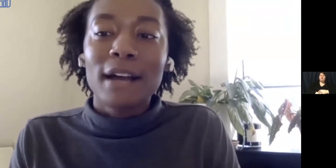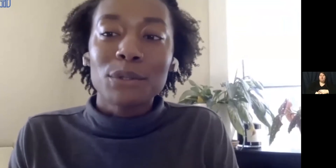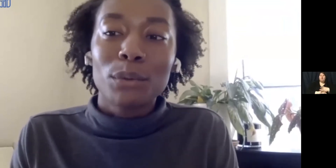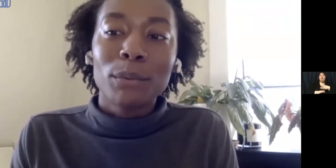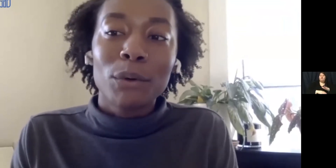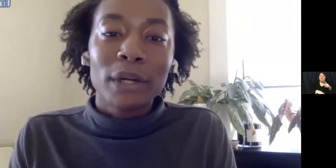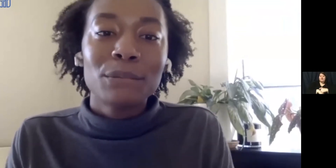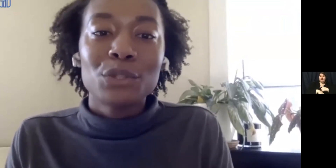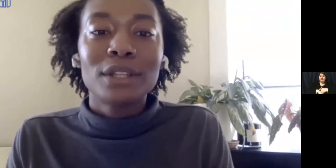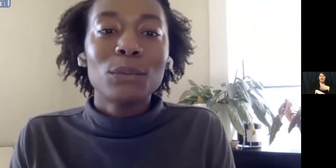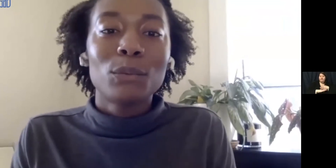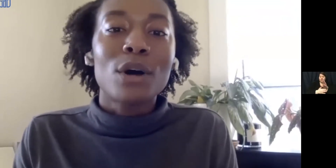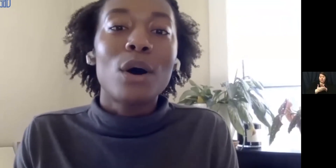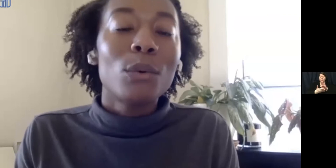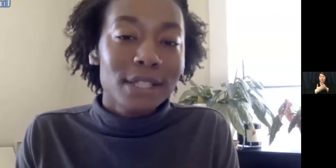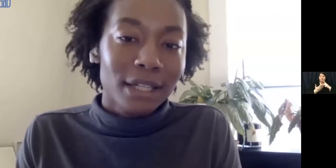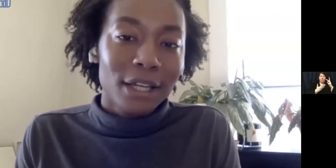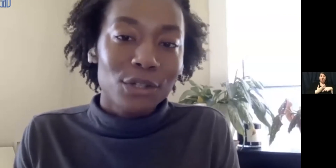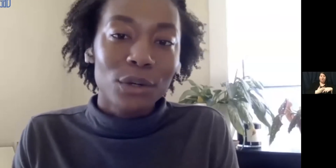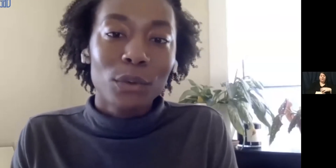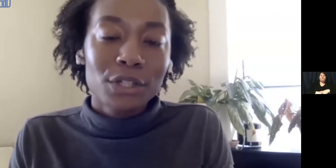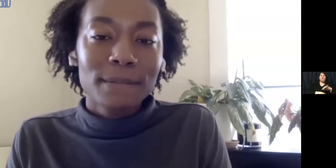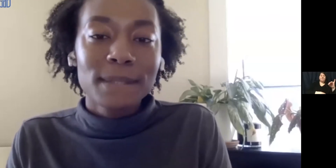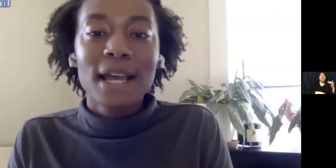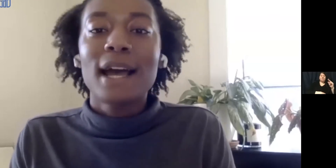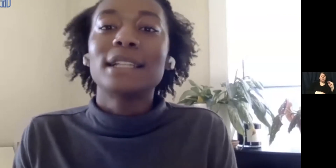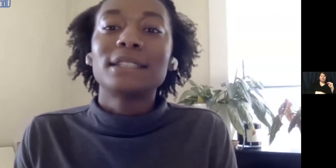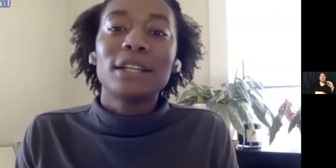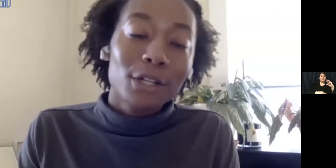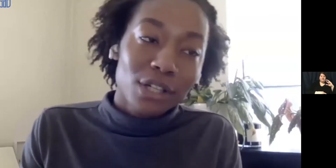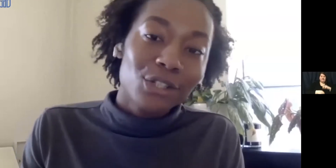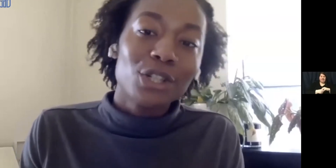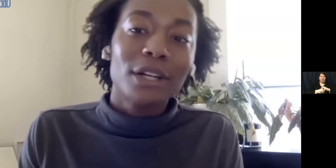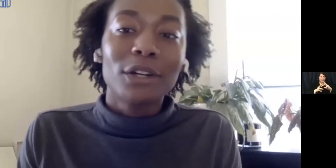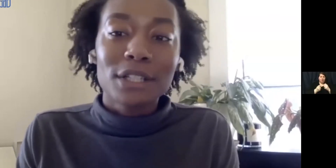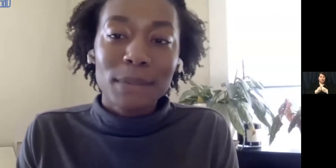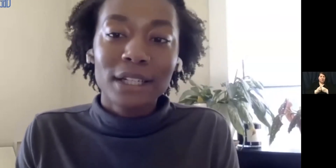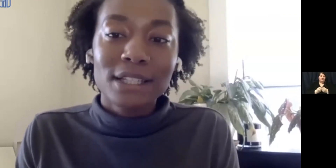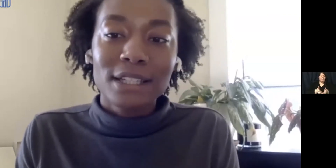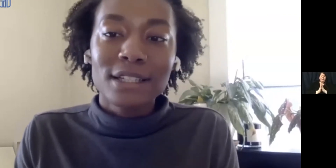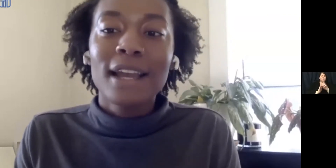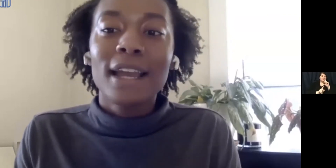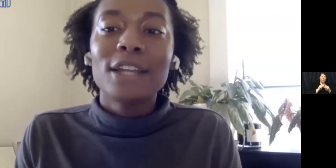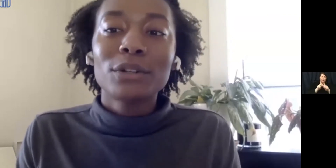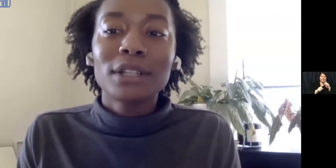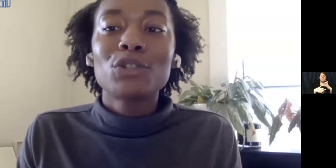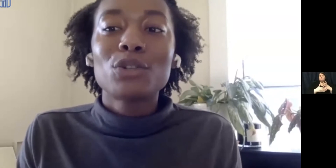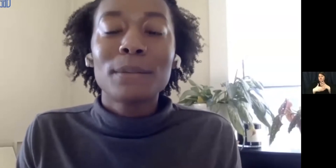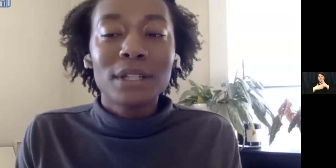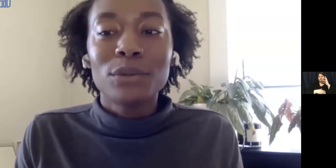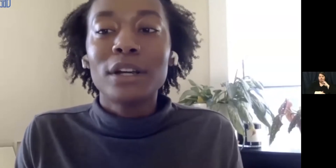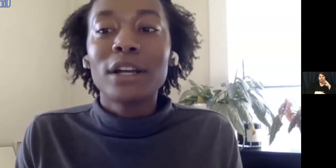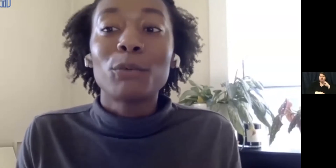in our after school program, Jillian was always engaged in our workshops, asking questions, sharing your experiences, and generally